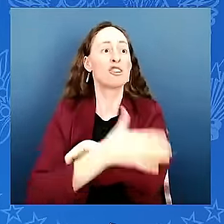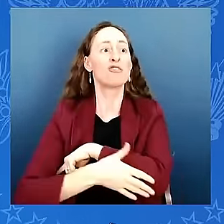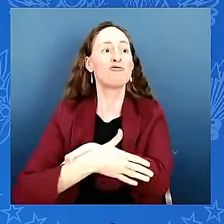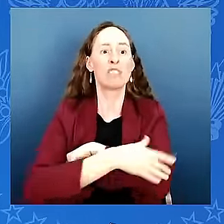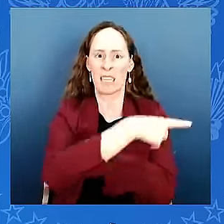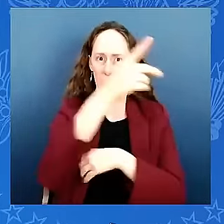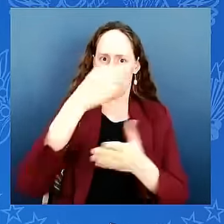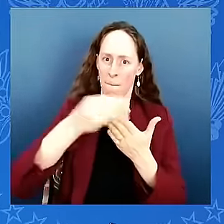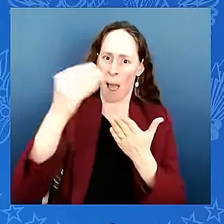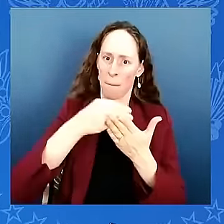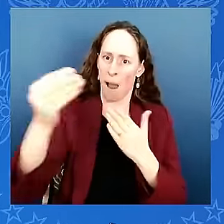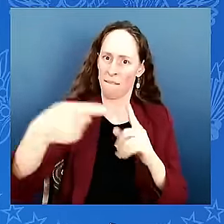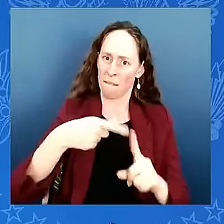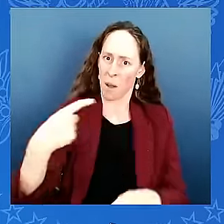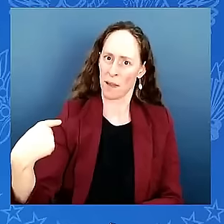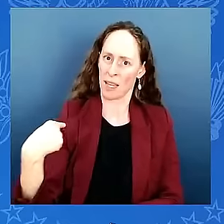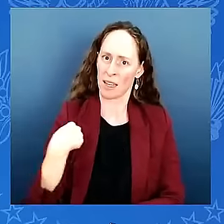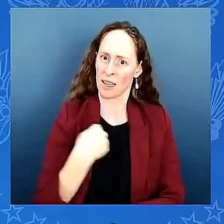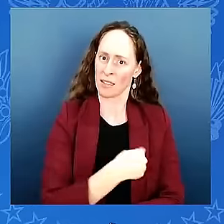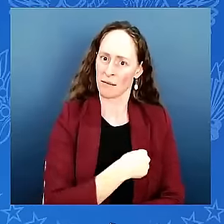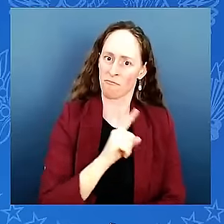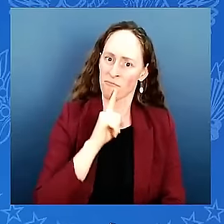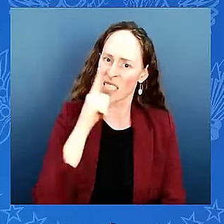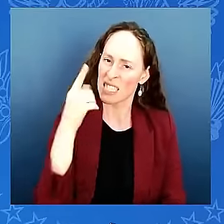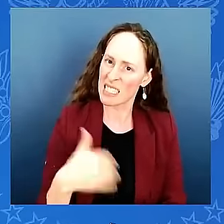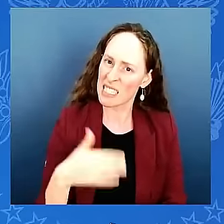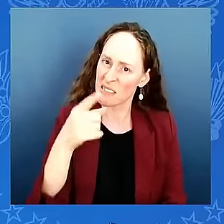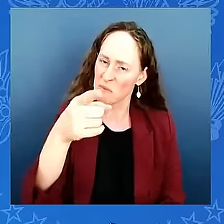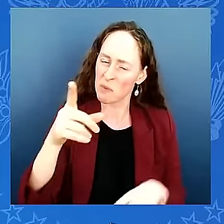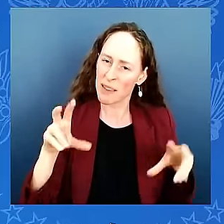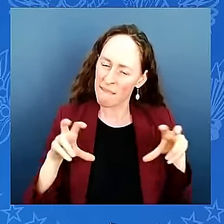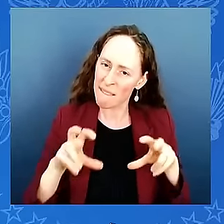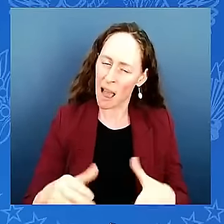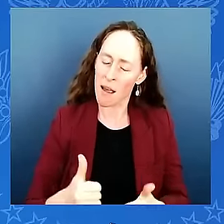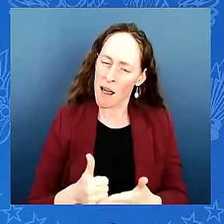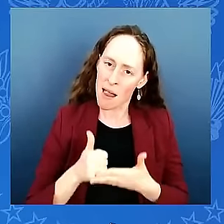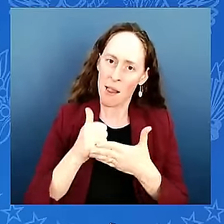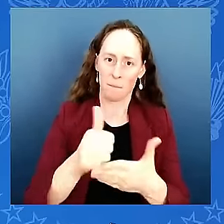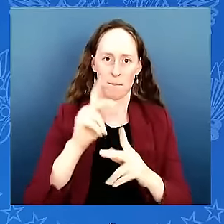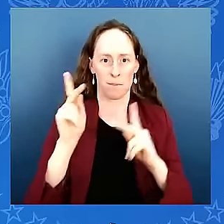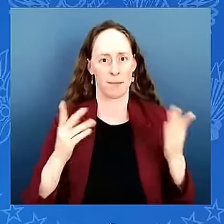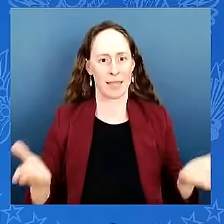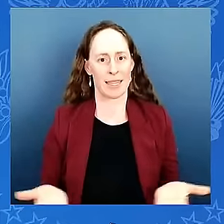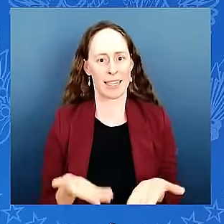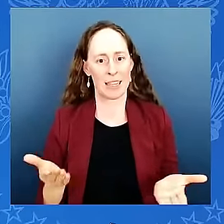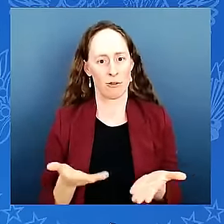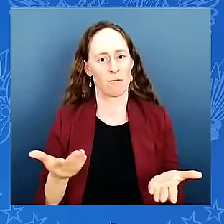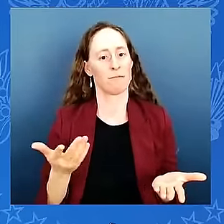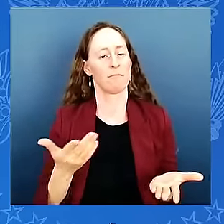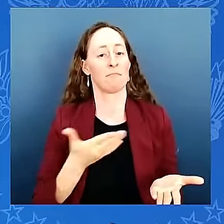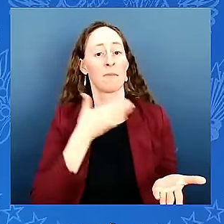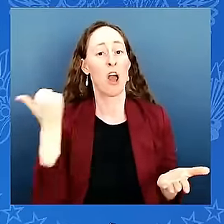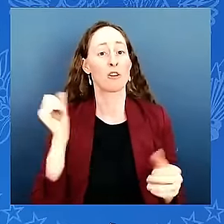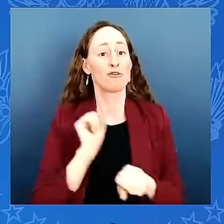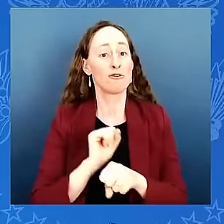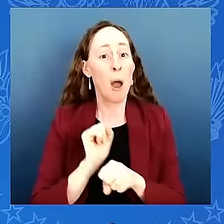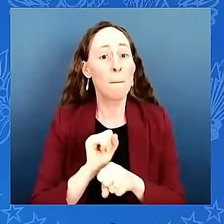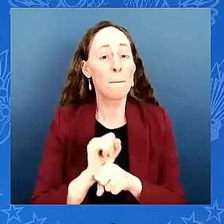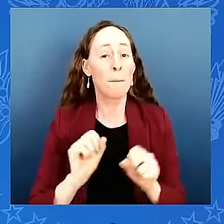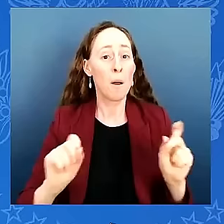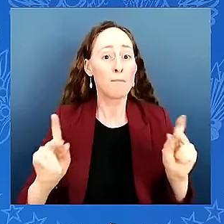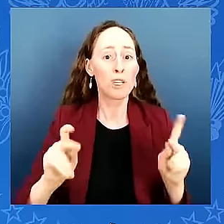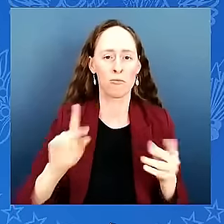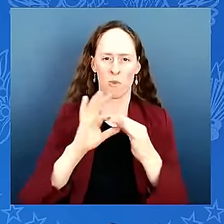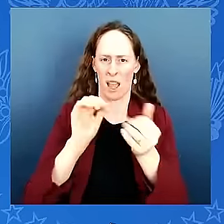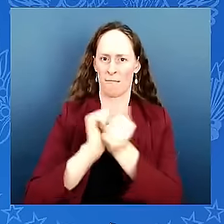city limits of birmingham for more advanced manufacturing jobs so it doesn't matter through small businesses clean energy